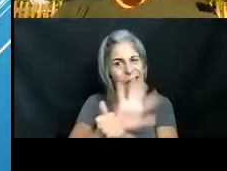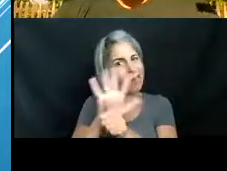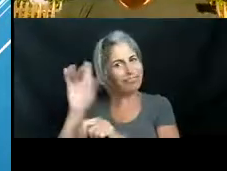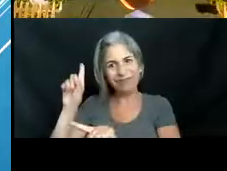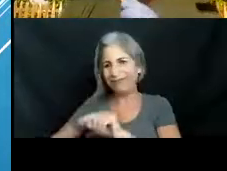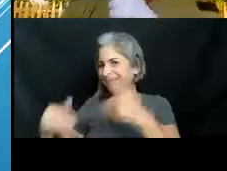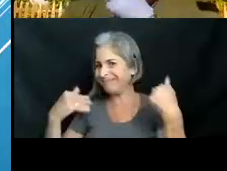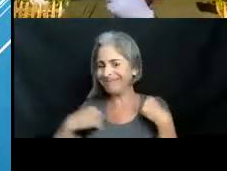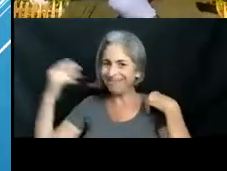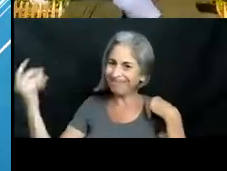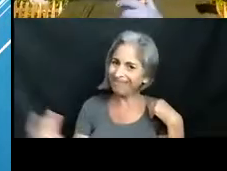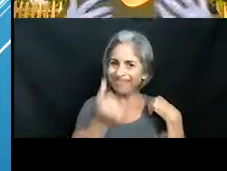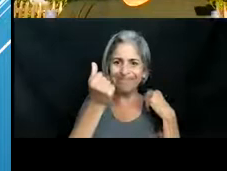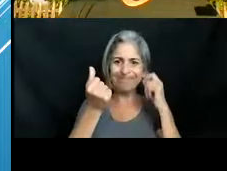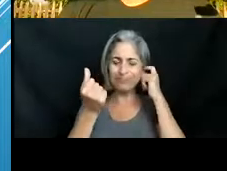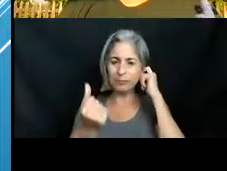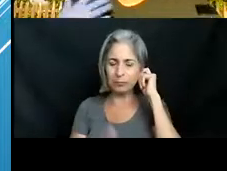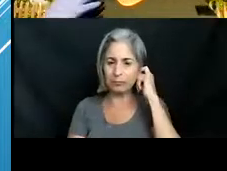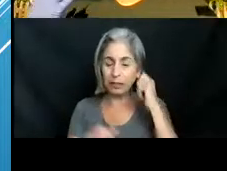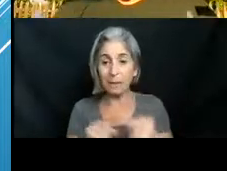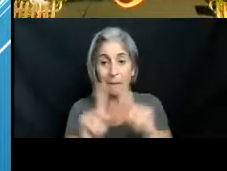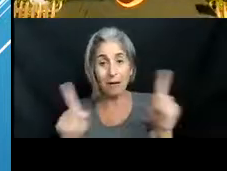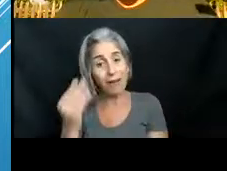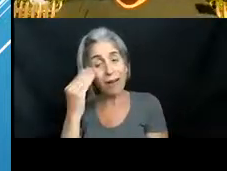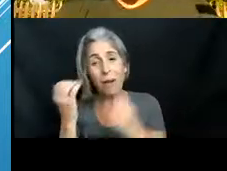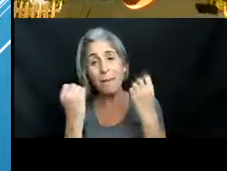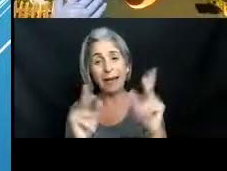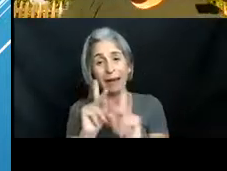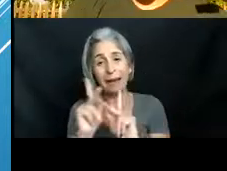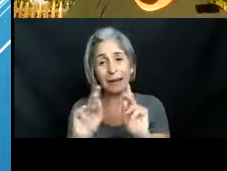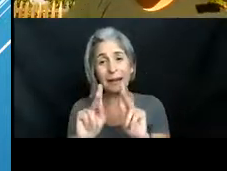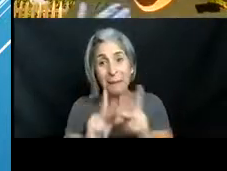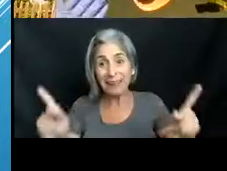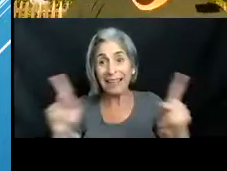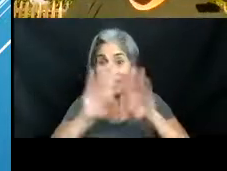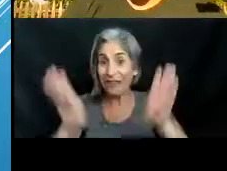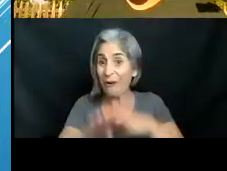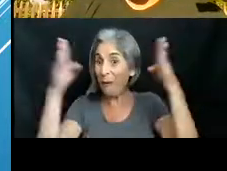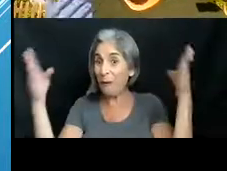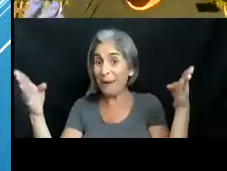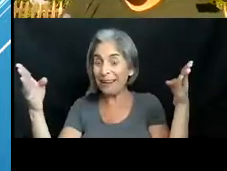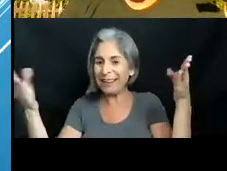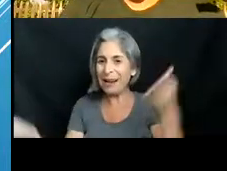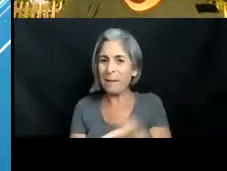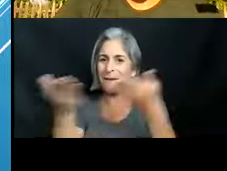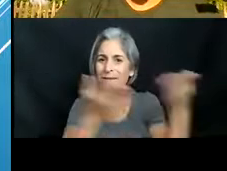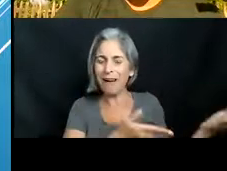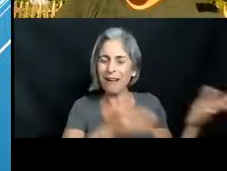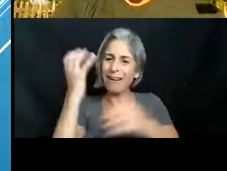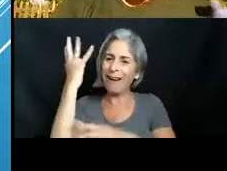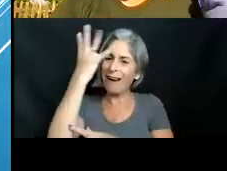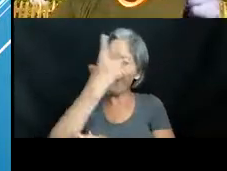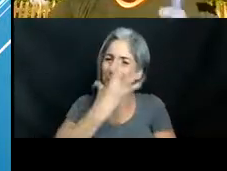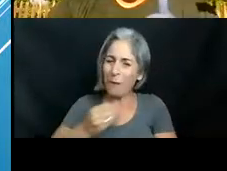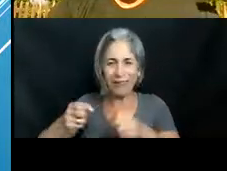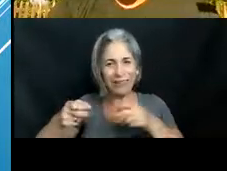to do that at that point in time. But I know a lot of places are opening back up, and they're providing really cool opportunities like the lionfish derby.